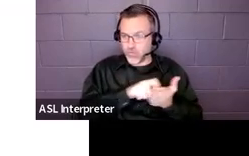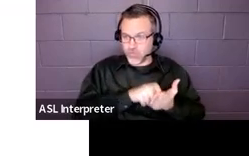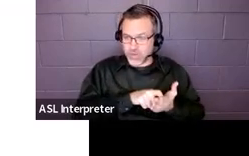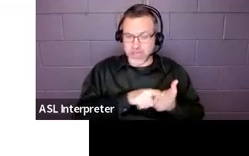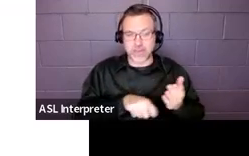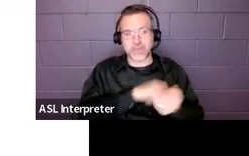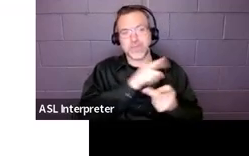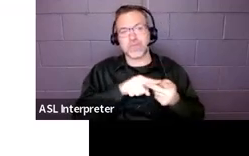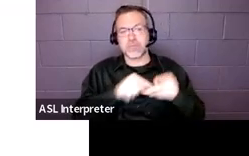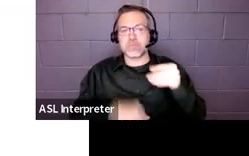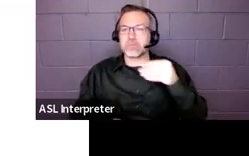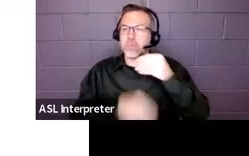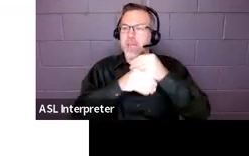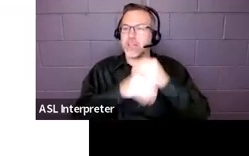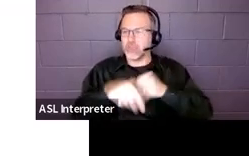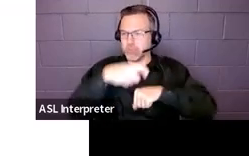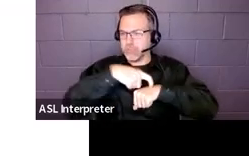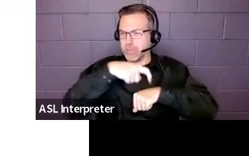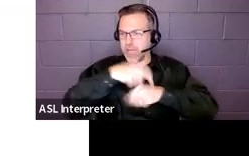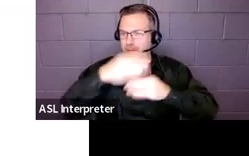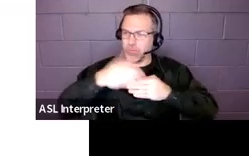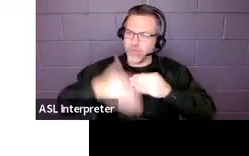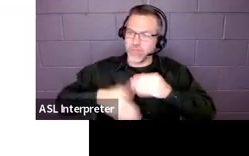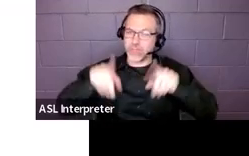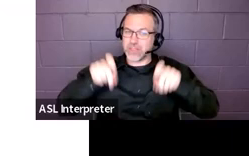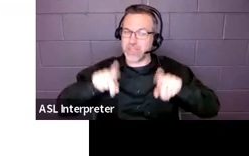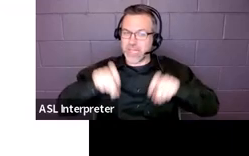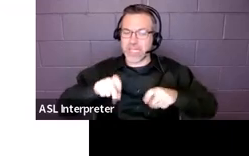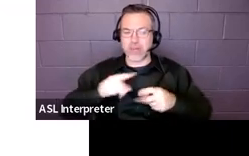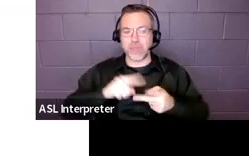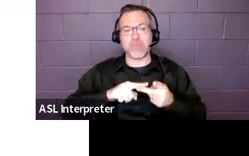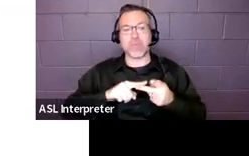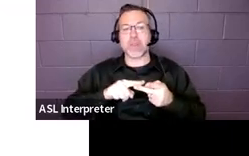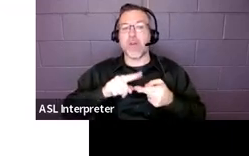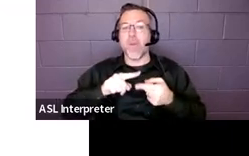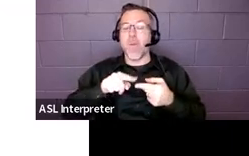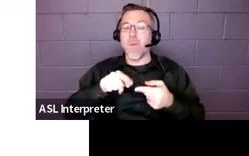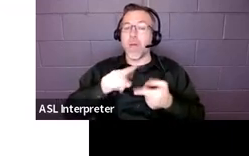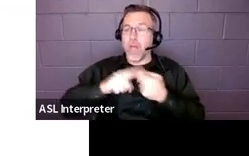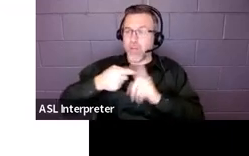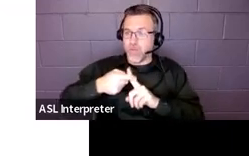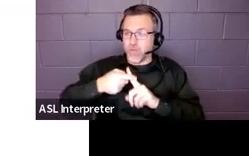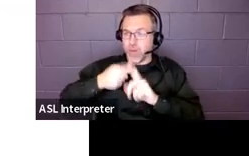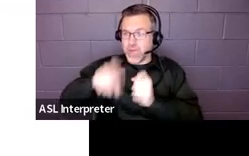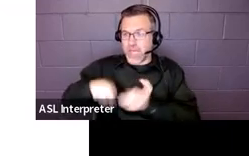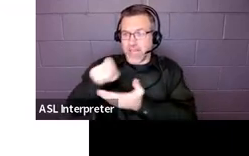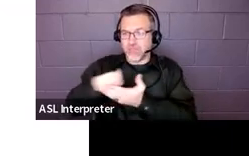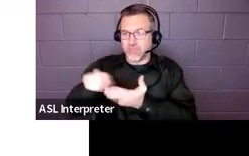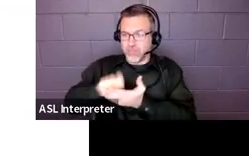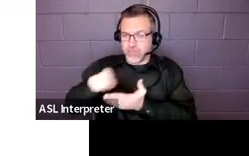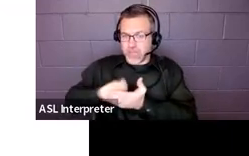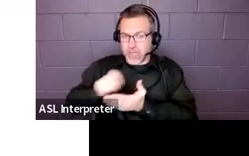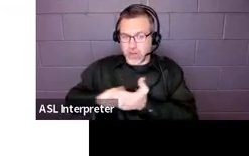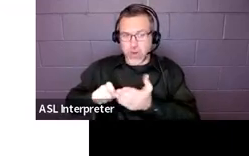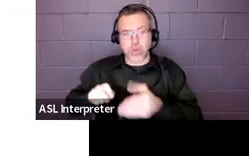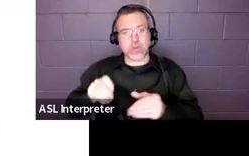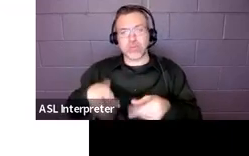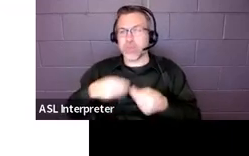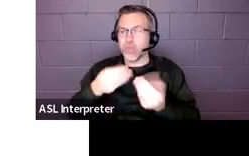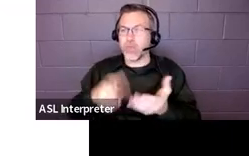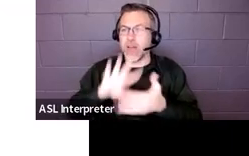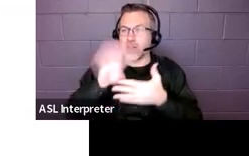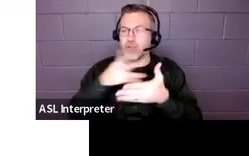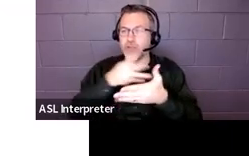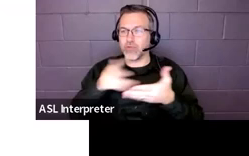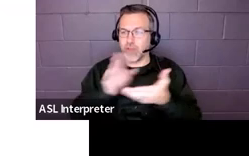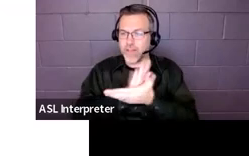additional time. Peer support for note-taking is another one. Giving graph paper to,